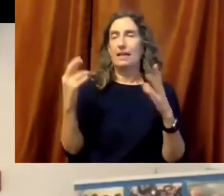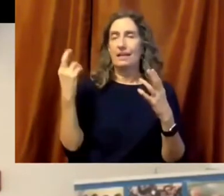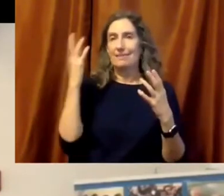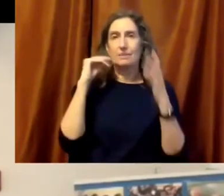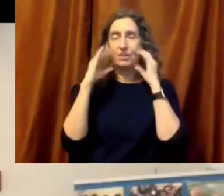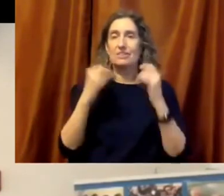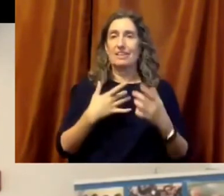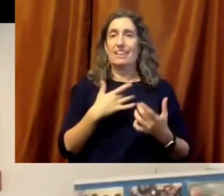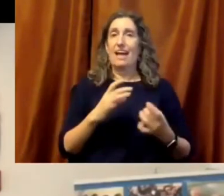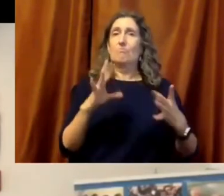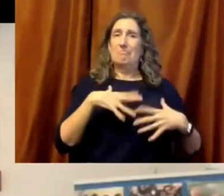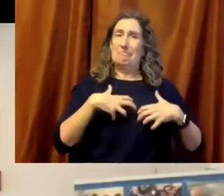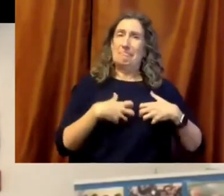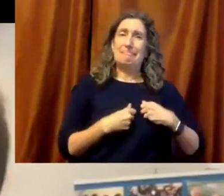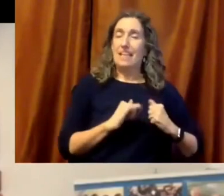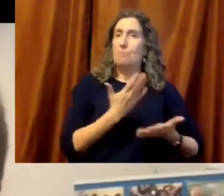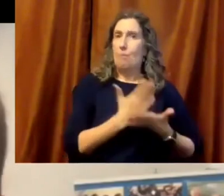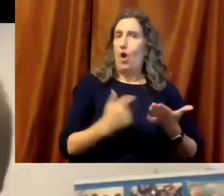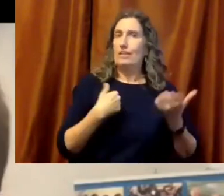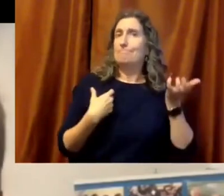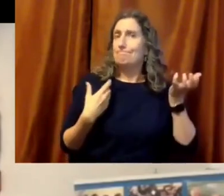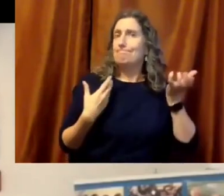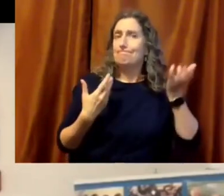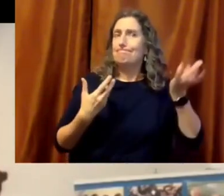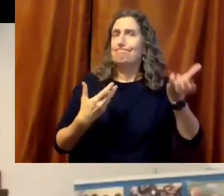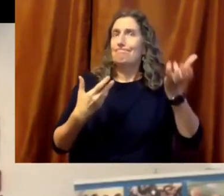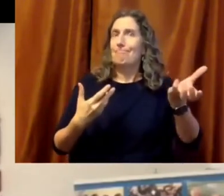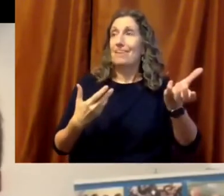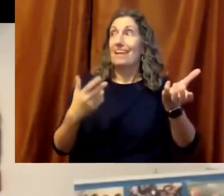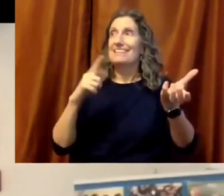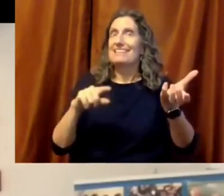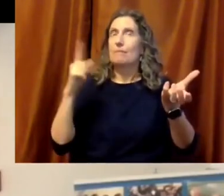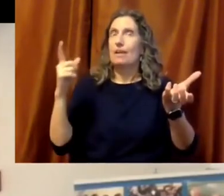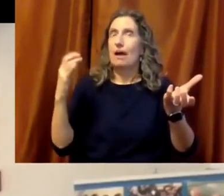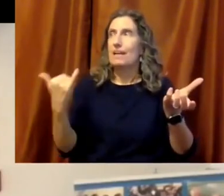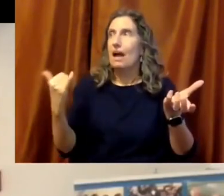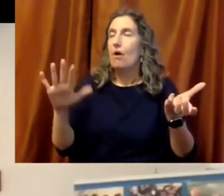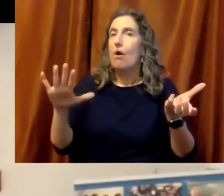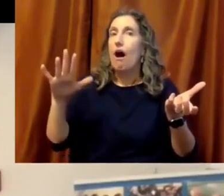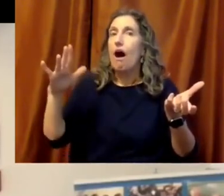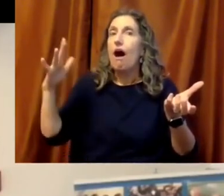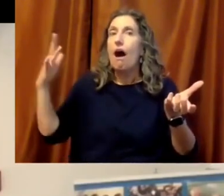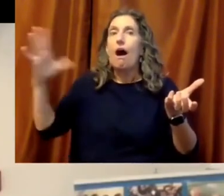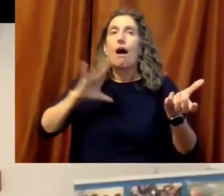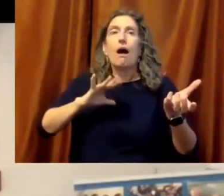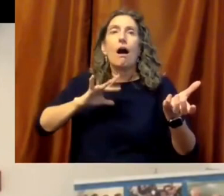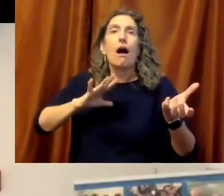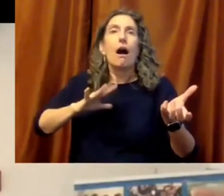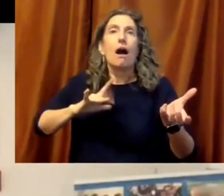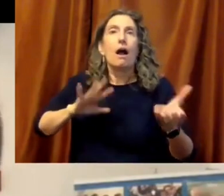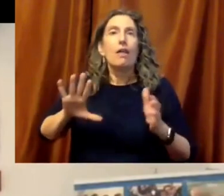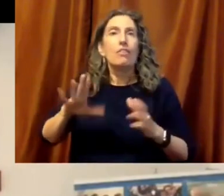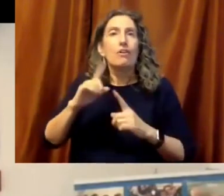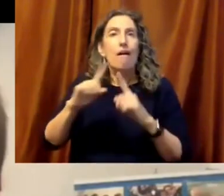describe this in all kinds of ways is one part of me. But another part of me is the opening up that is